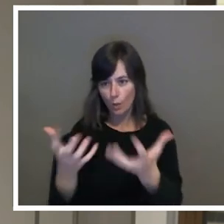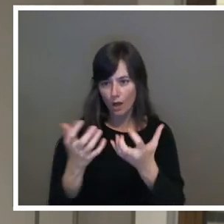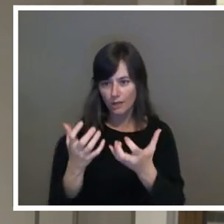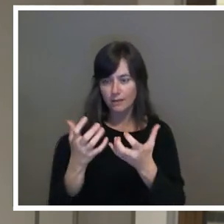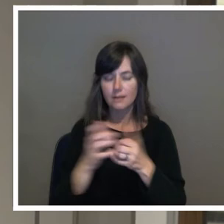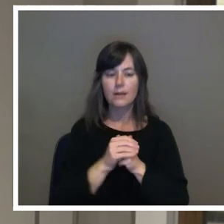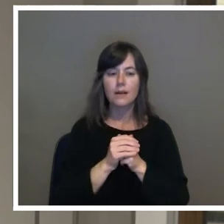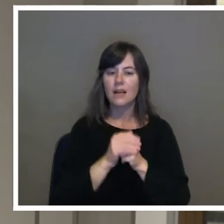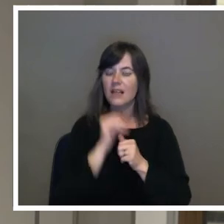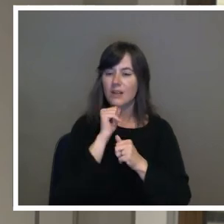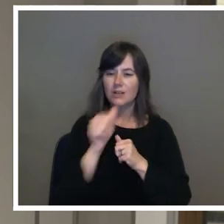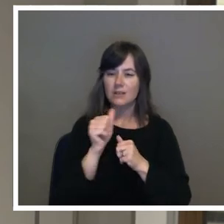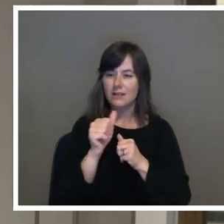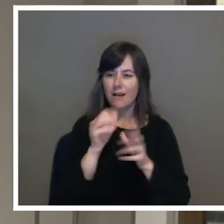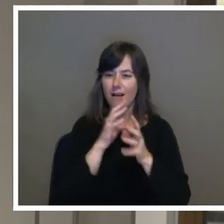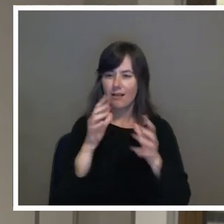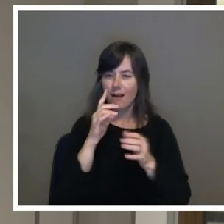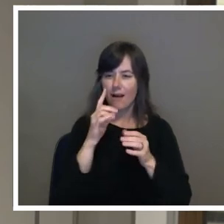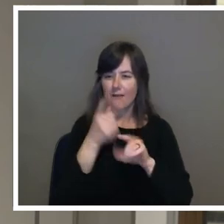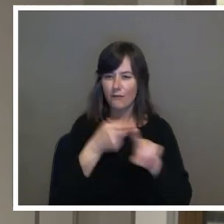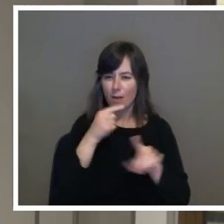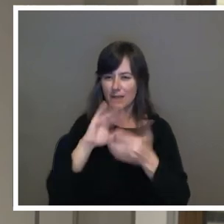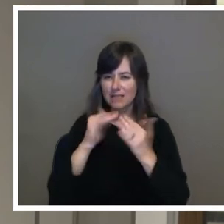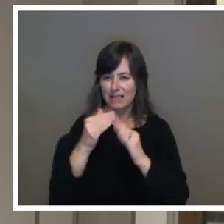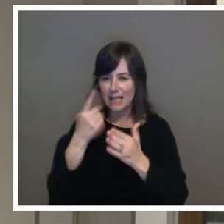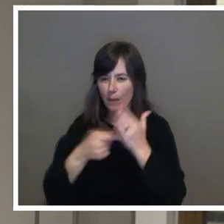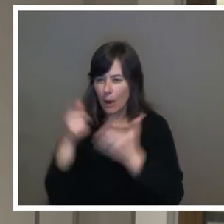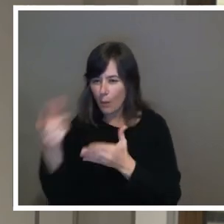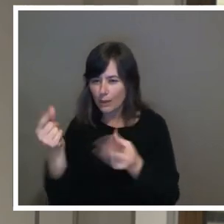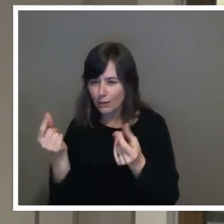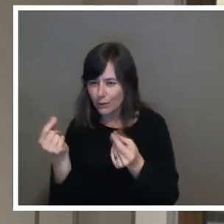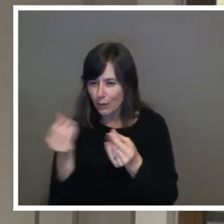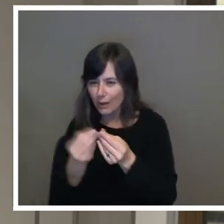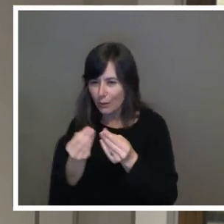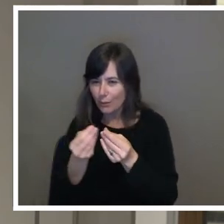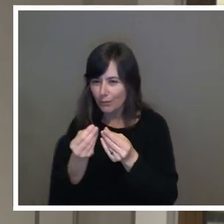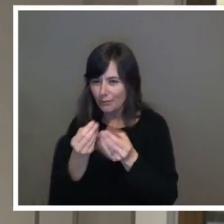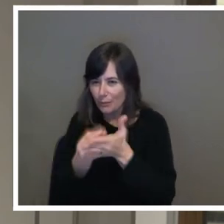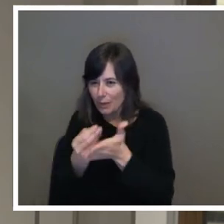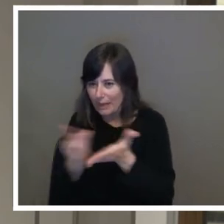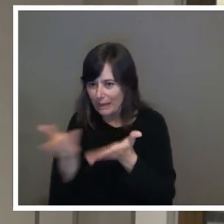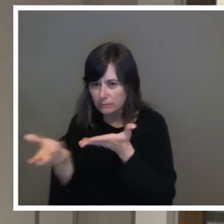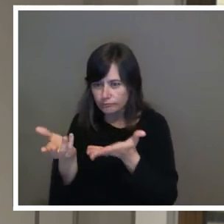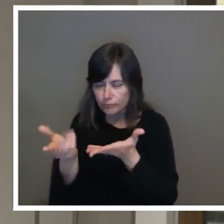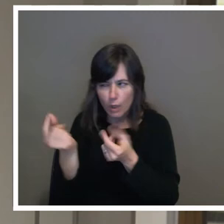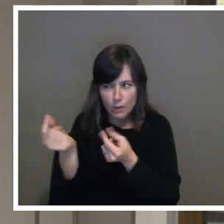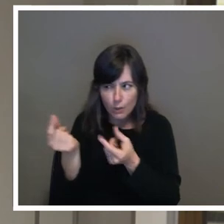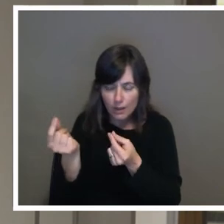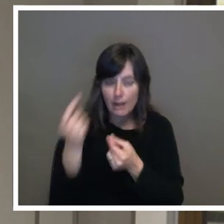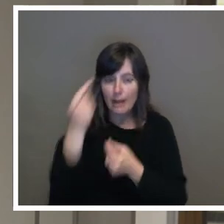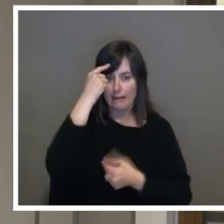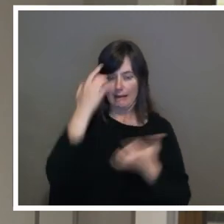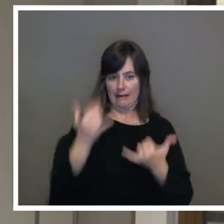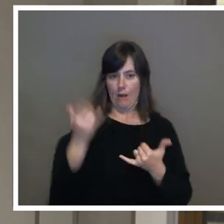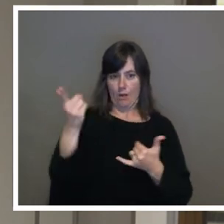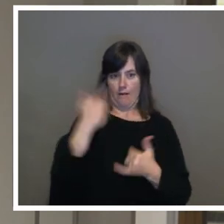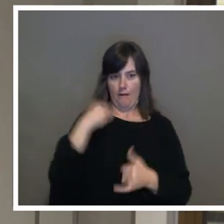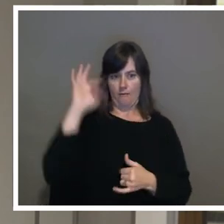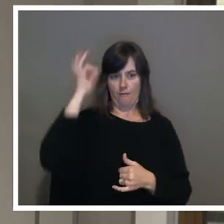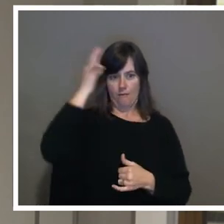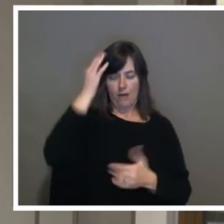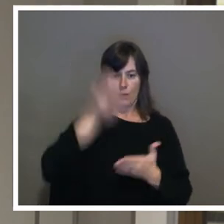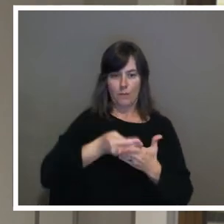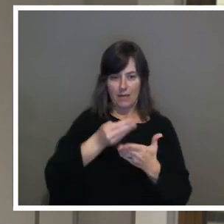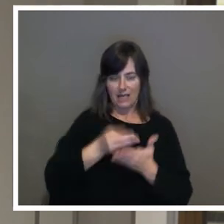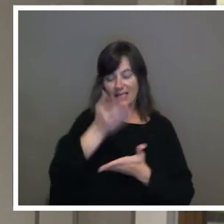the city's part about what they're doing with that money either. And I think right now, since they have all that federal money, some of that could